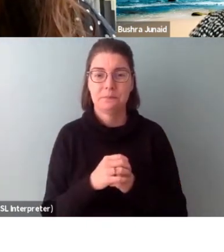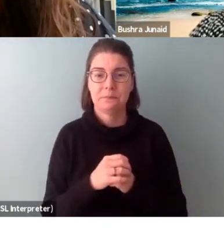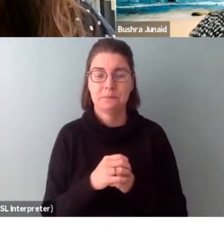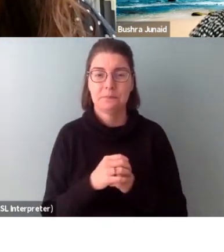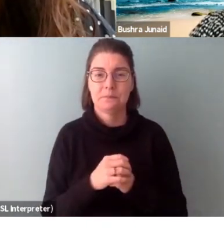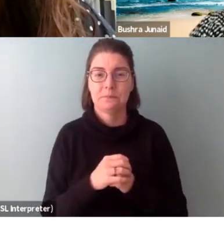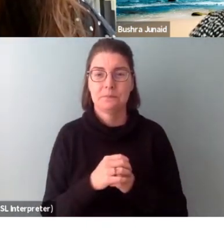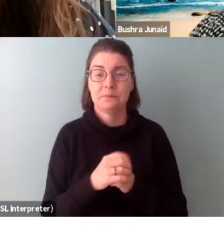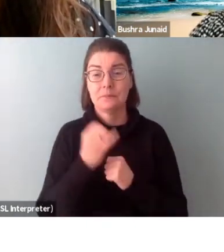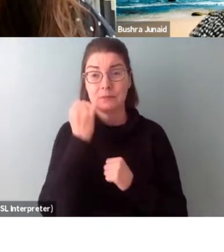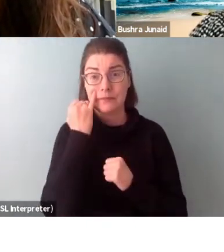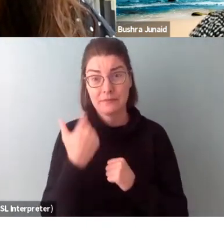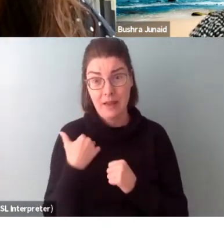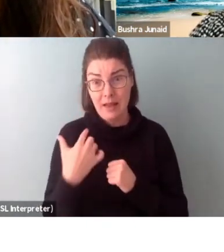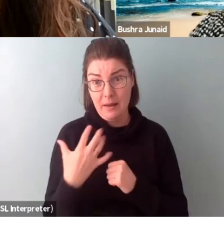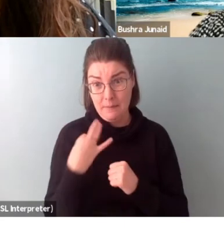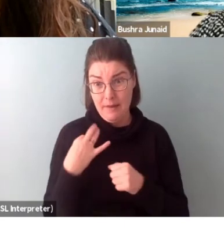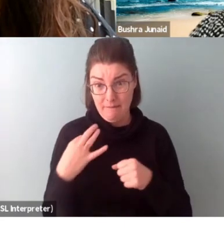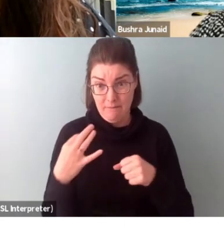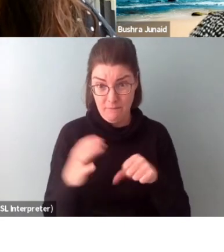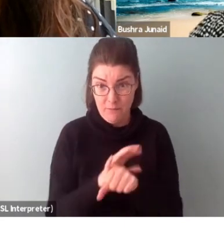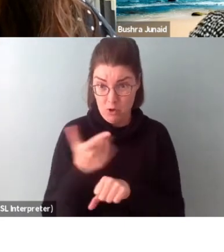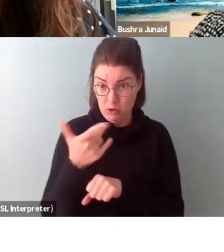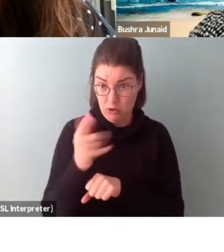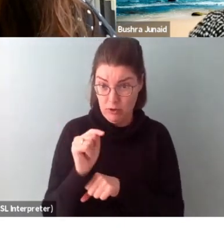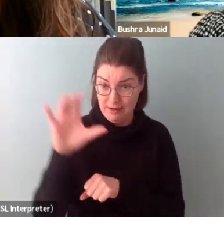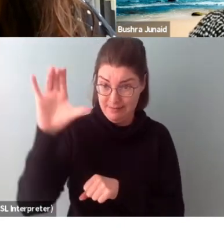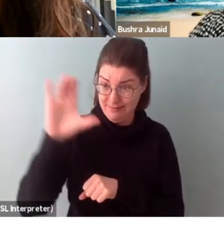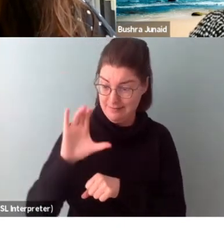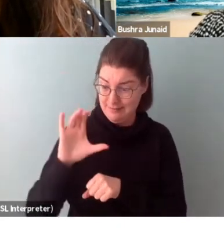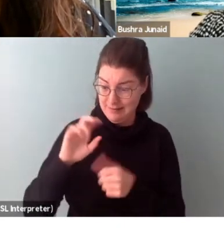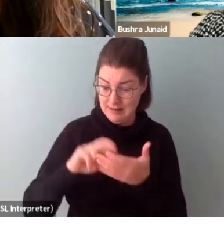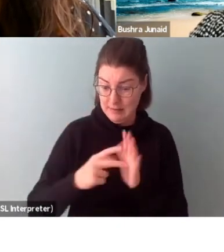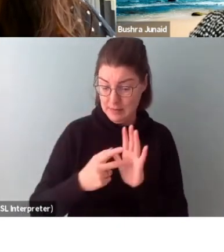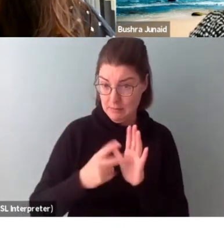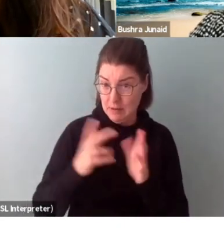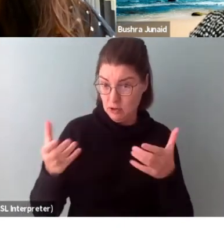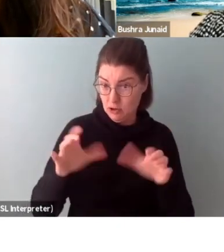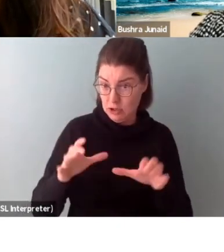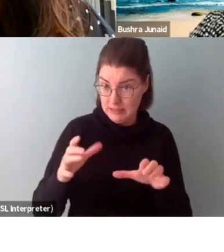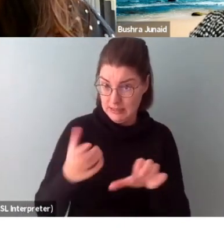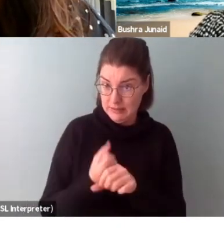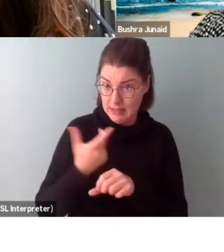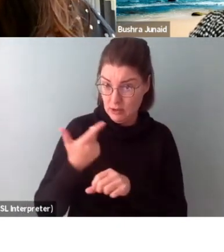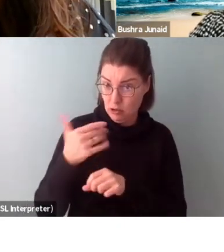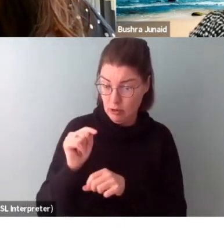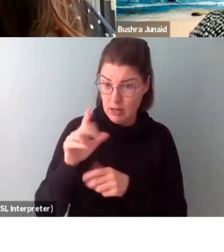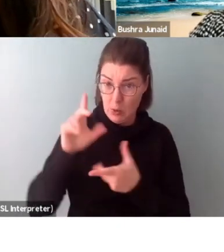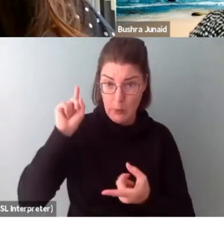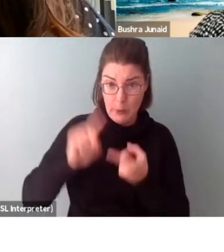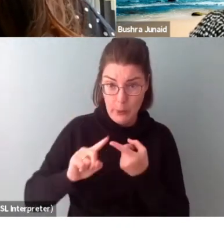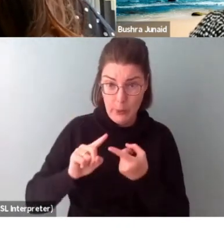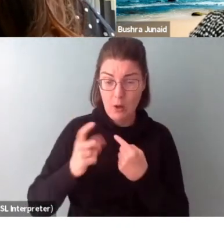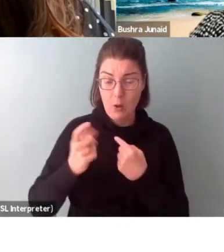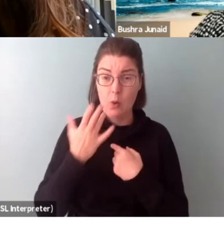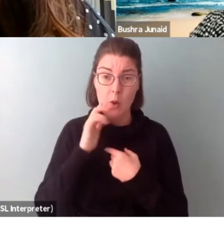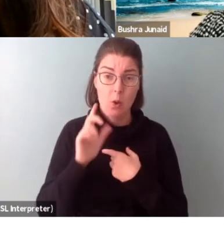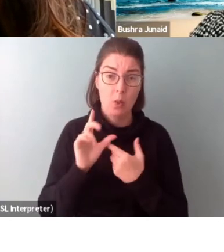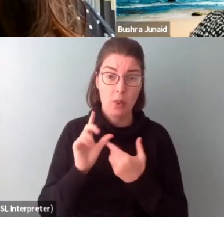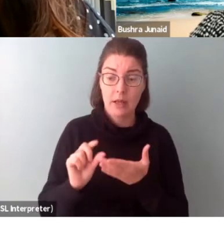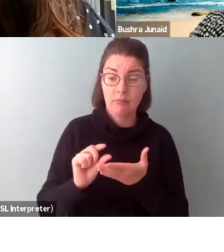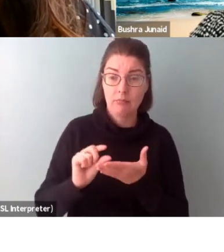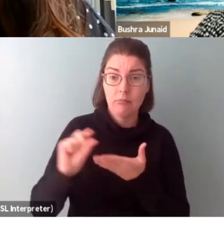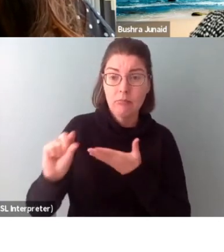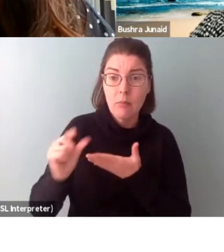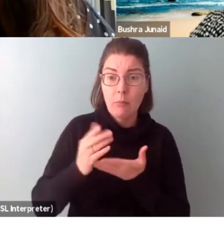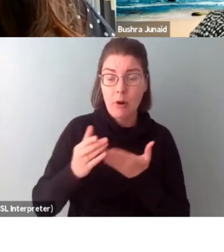Okay, if you apply for the full grant amount, does this reduce your chances of getting a grant? Or will the assessors only award part of the grant